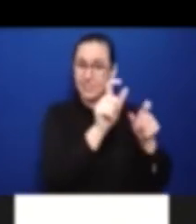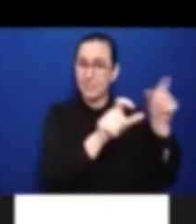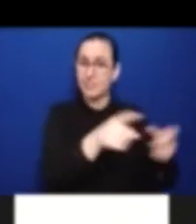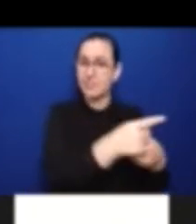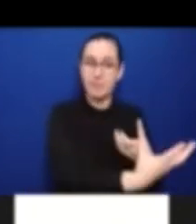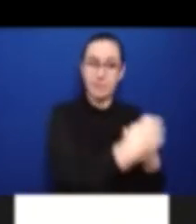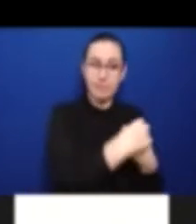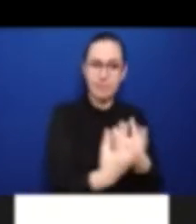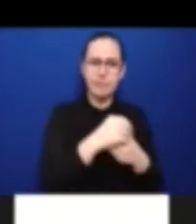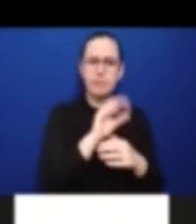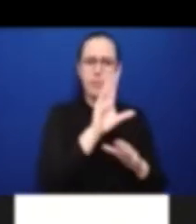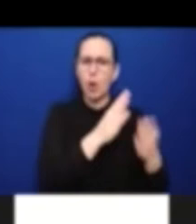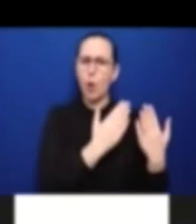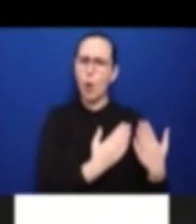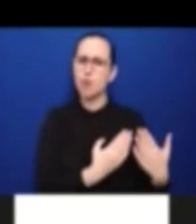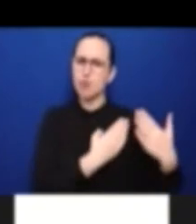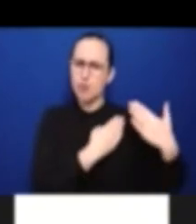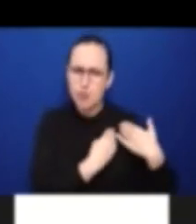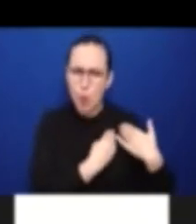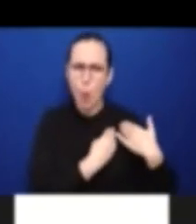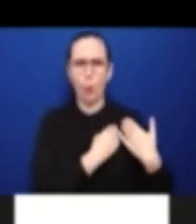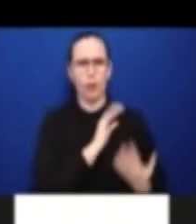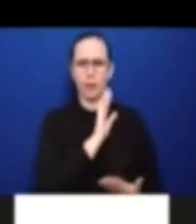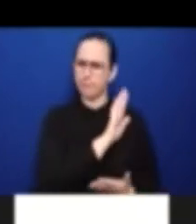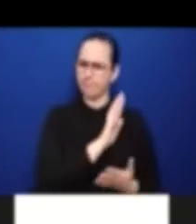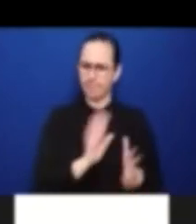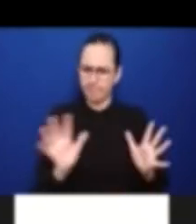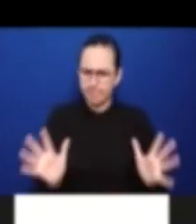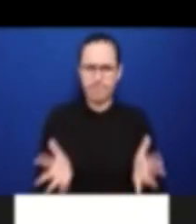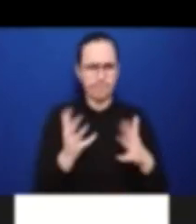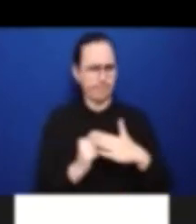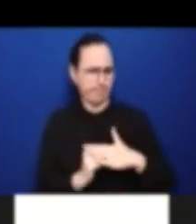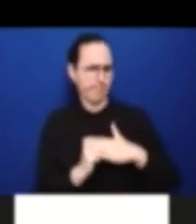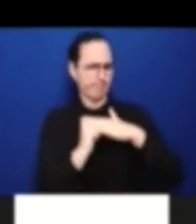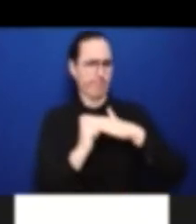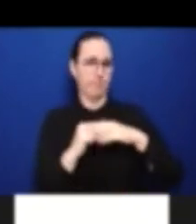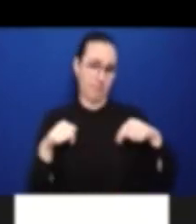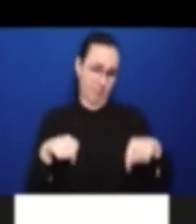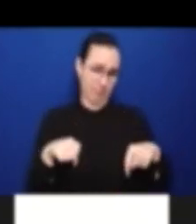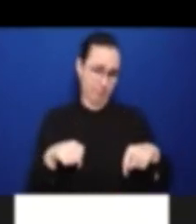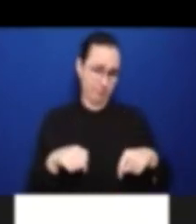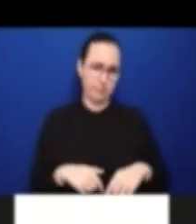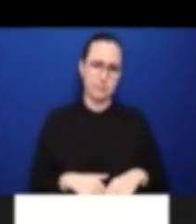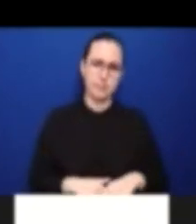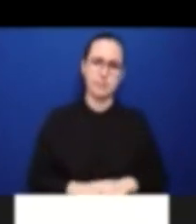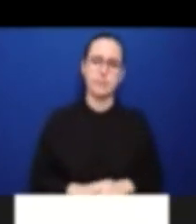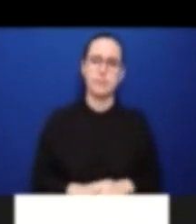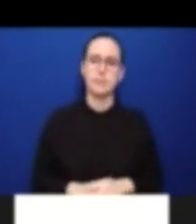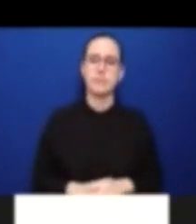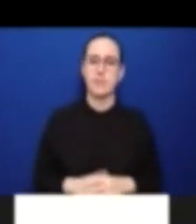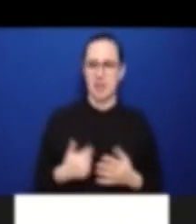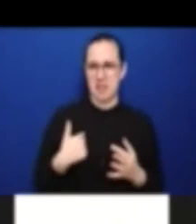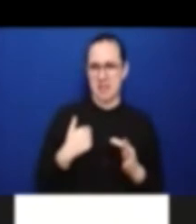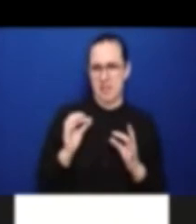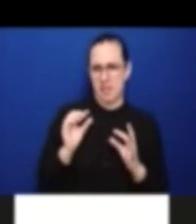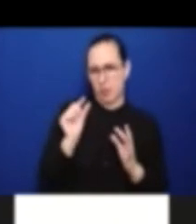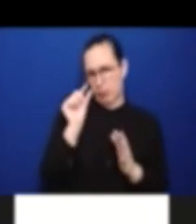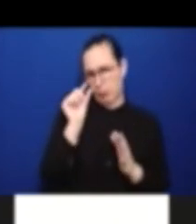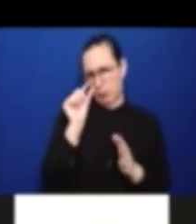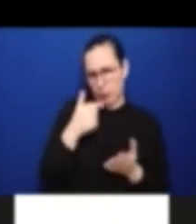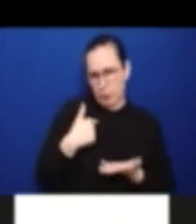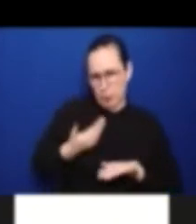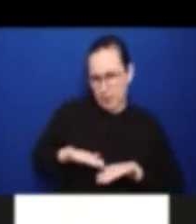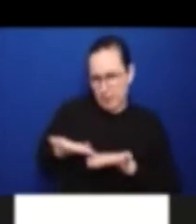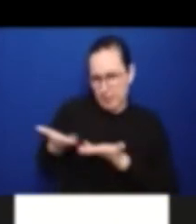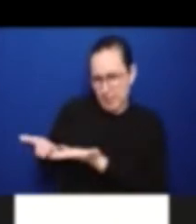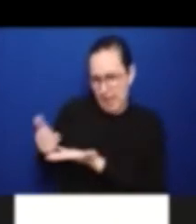what I can say, and come before I let you speak, Andrew, is that, well, I commit to do the role that I can